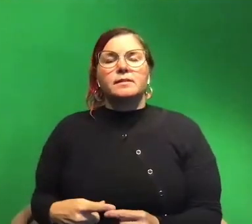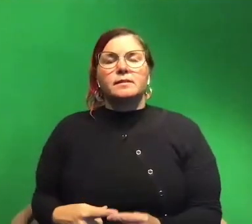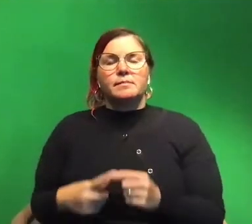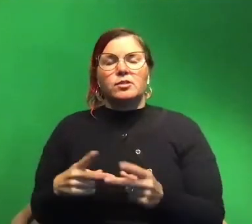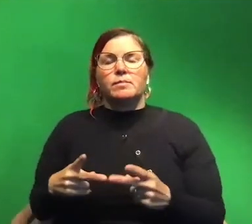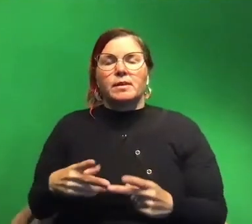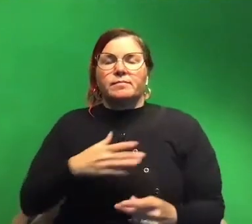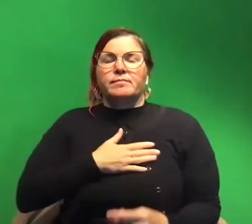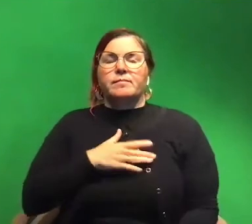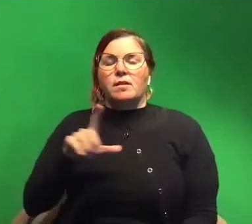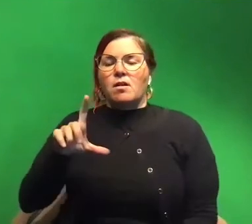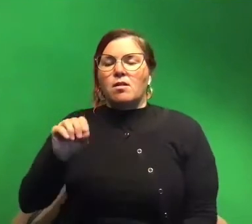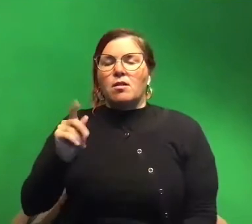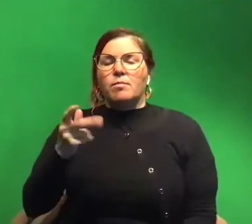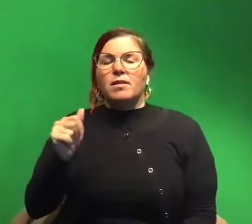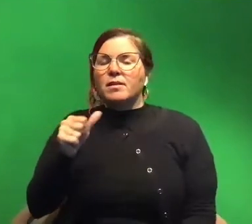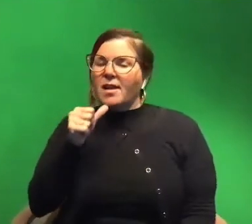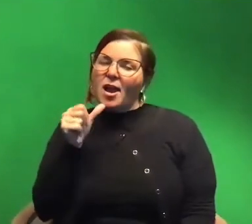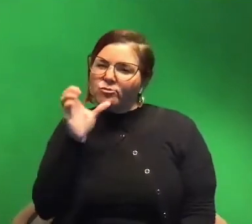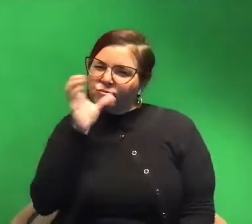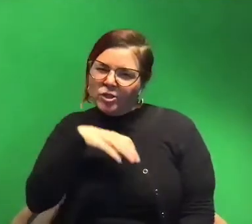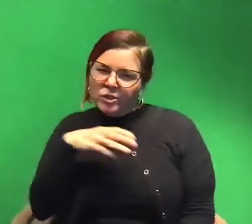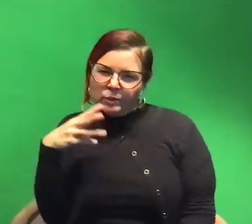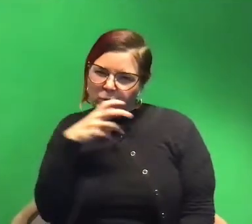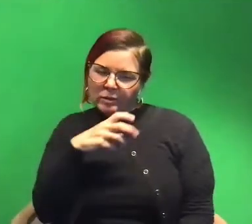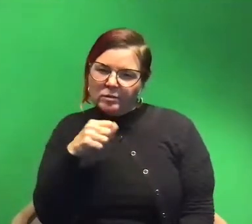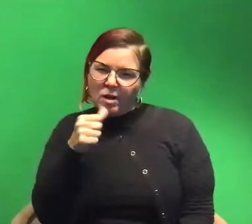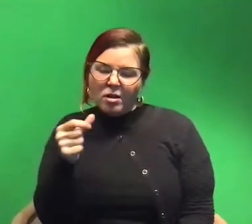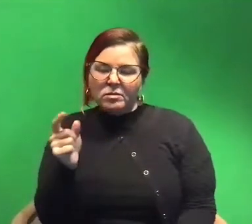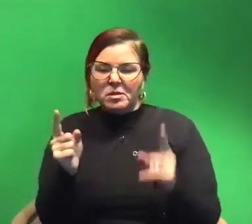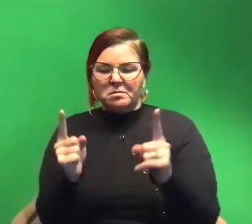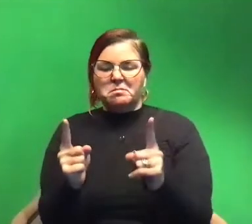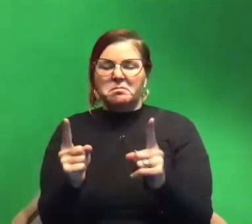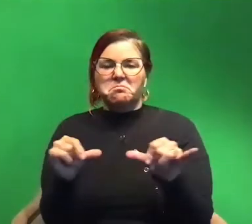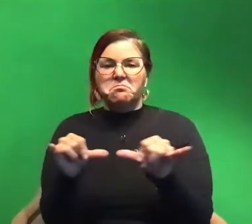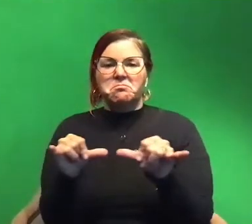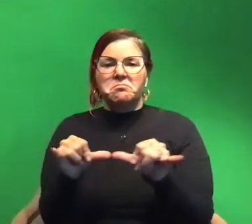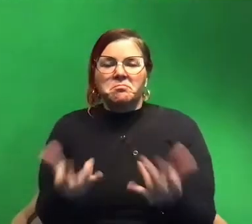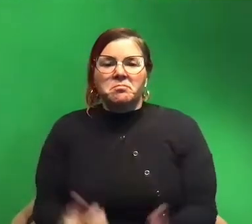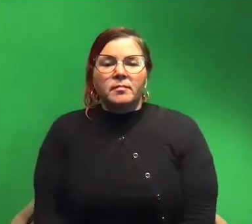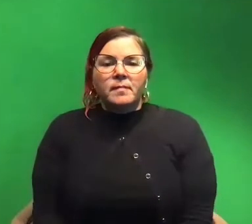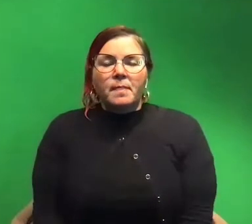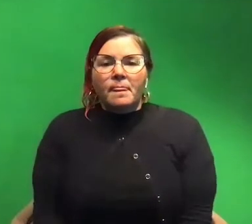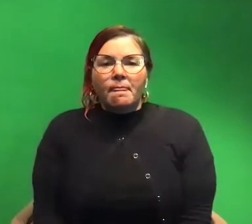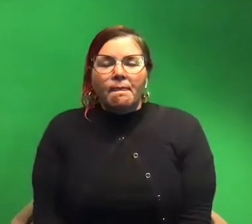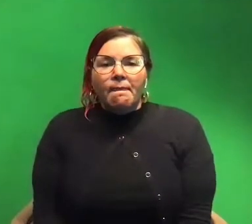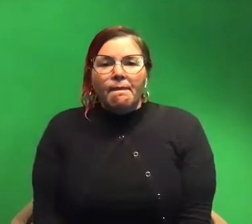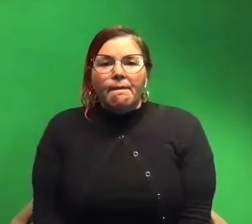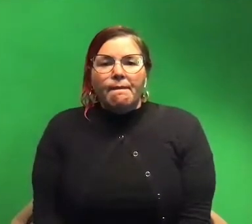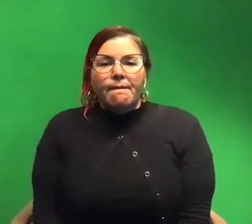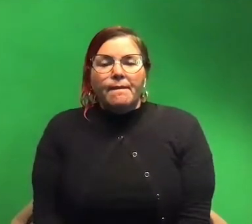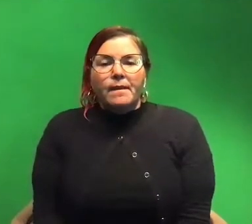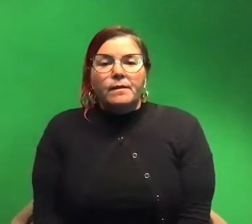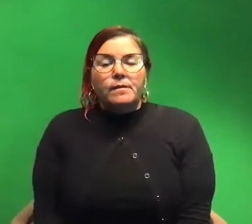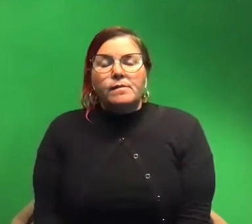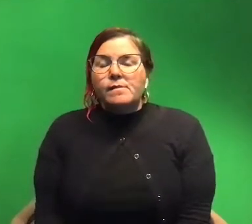lalaguncula they're not the weirdest squid um they're pretty small they're only like this big um but they're